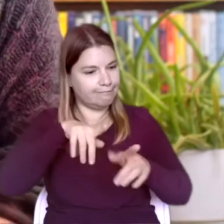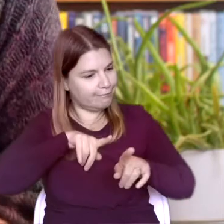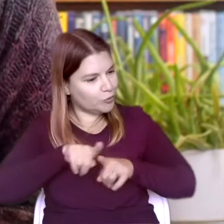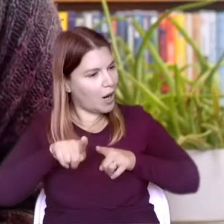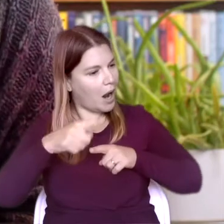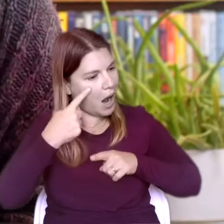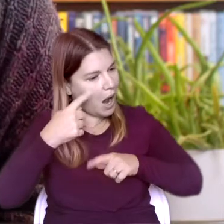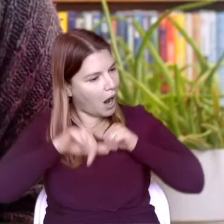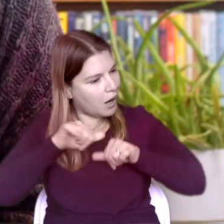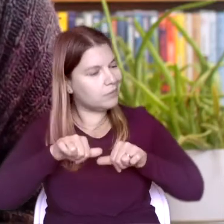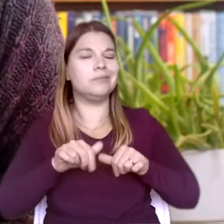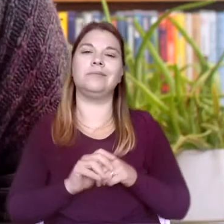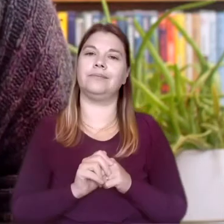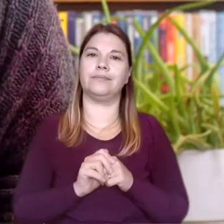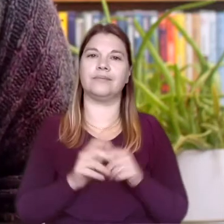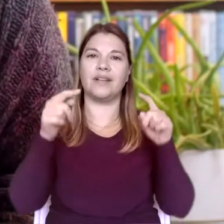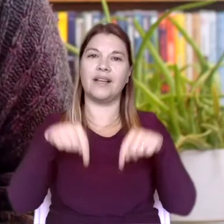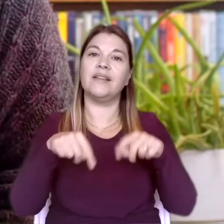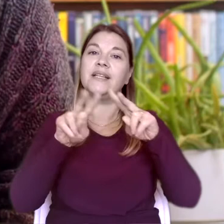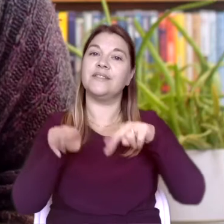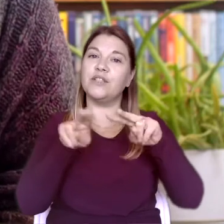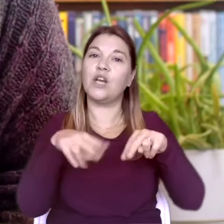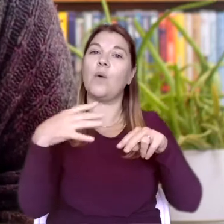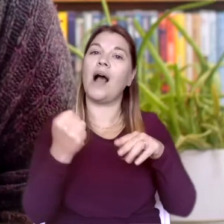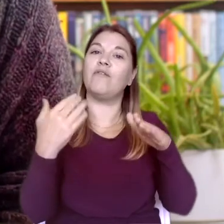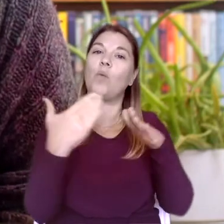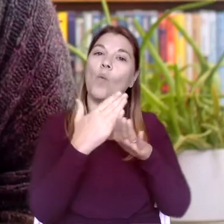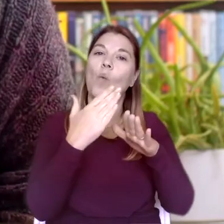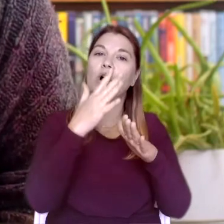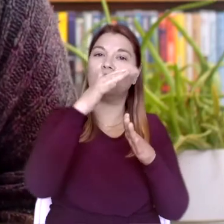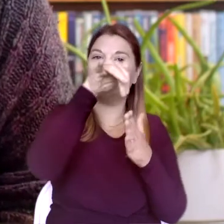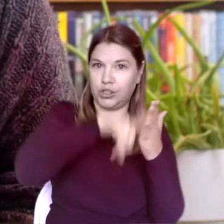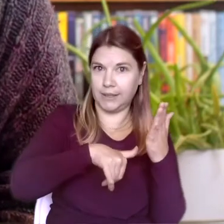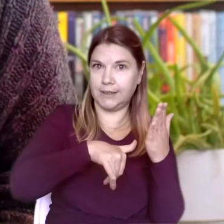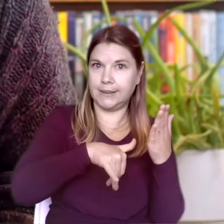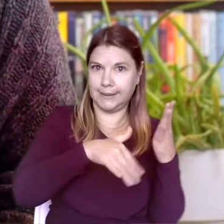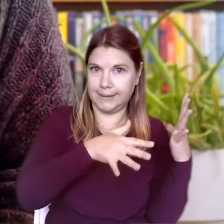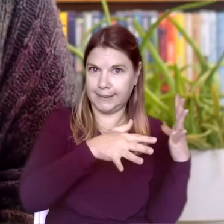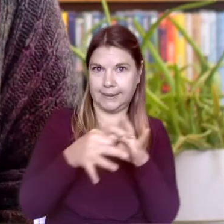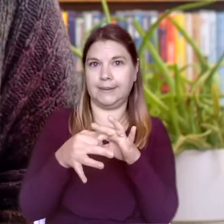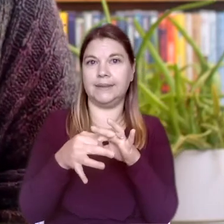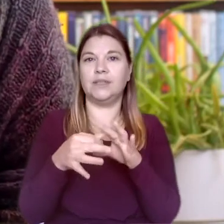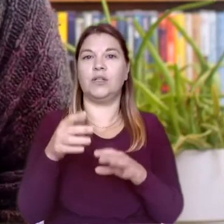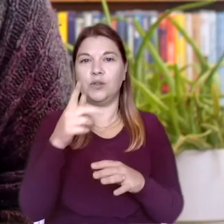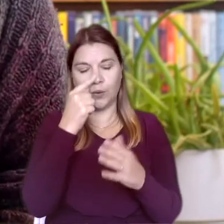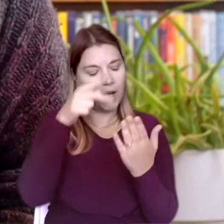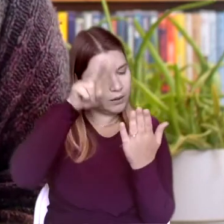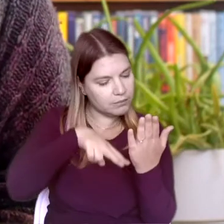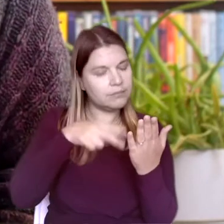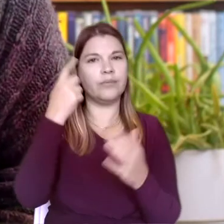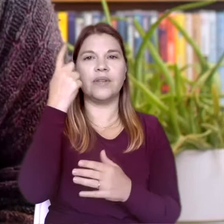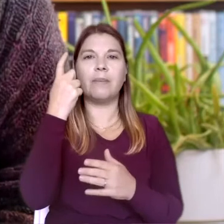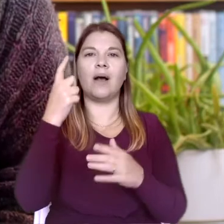For this video, there is a worksheet that you can use to have a little think about how useful sound and vibrations can be,